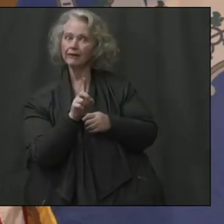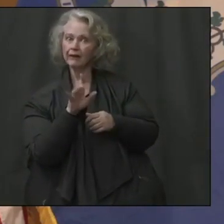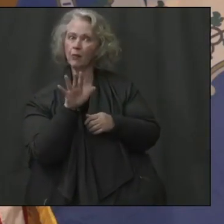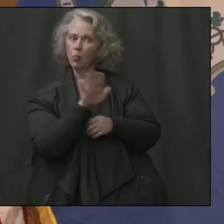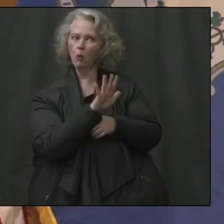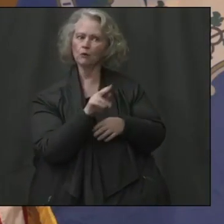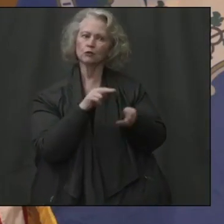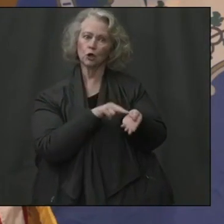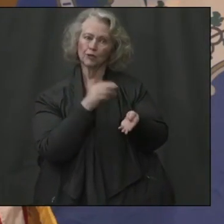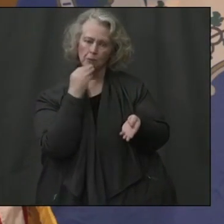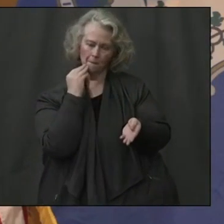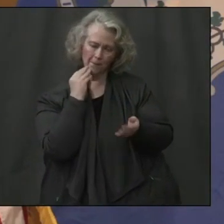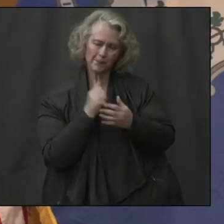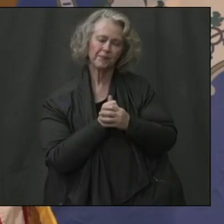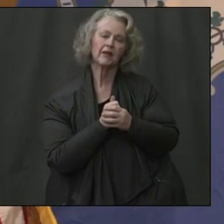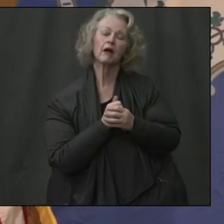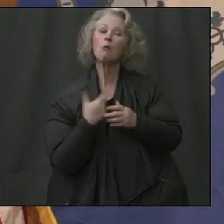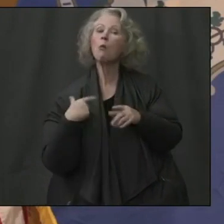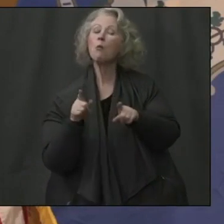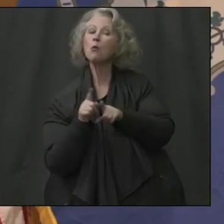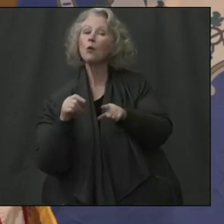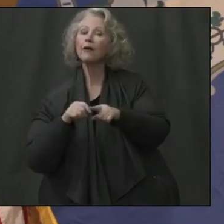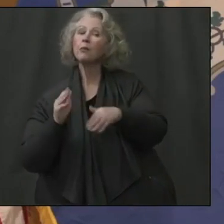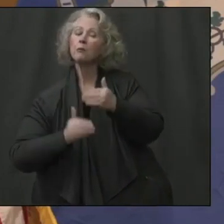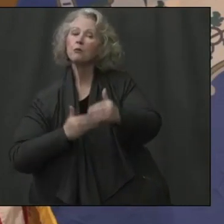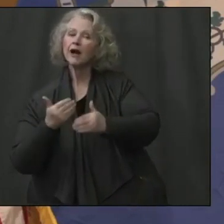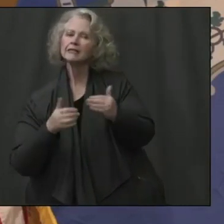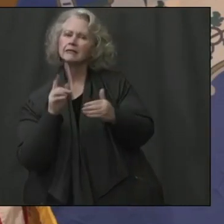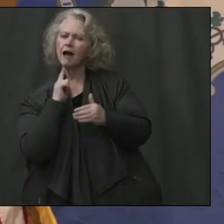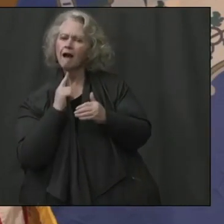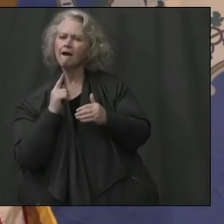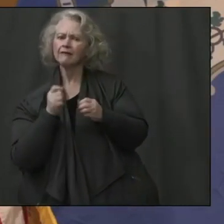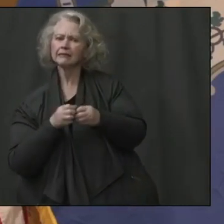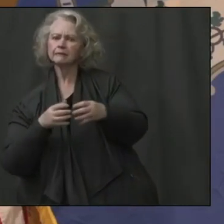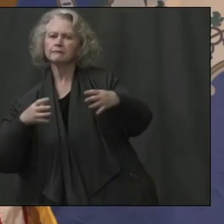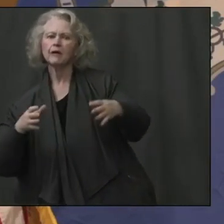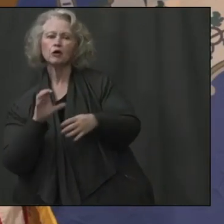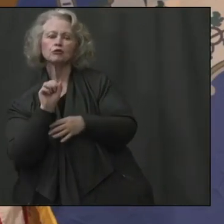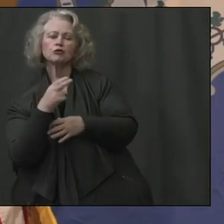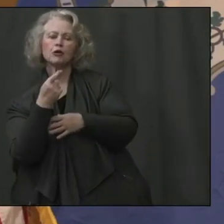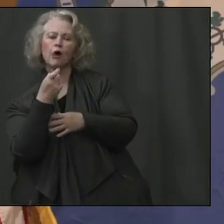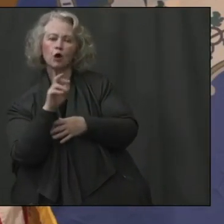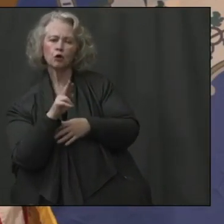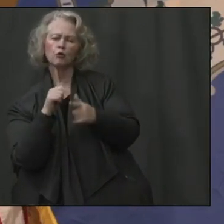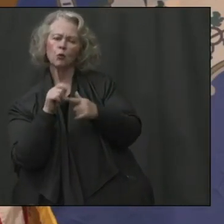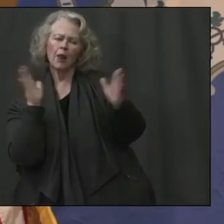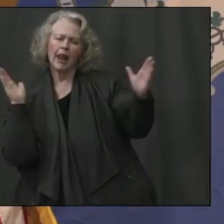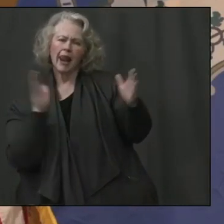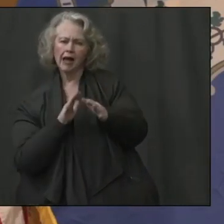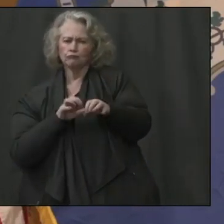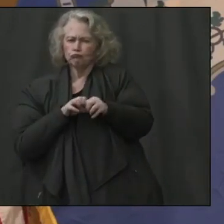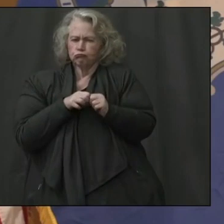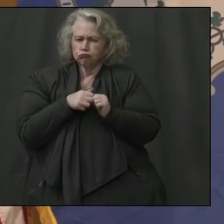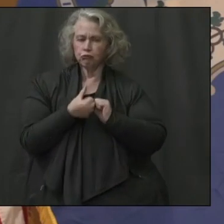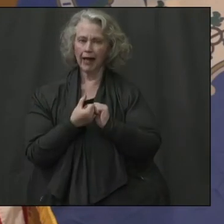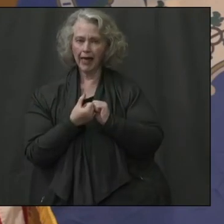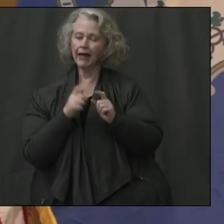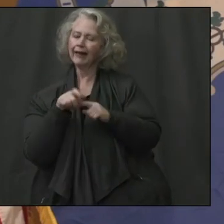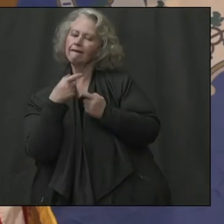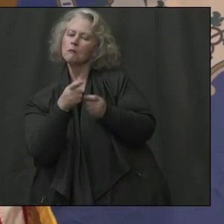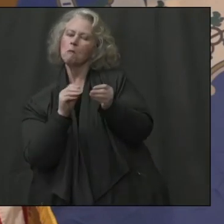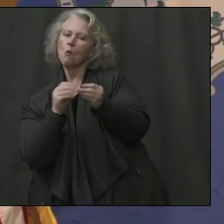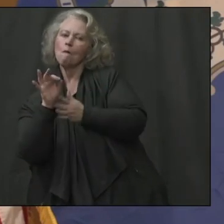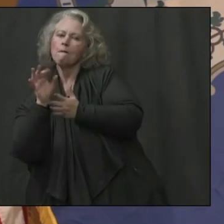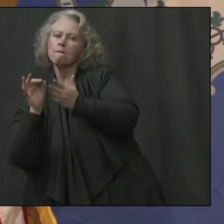We are in the process of, um, expanding shelter services and decongregating shelters and providing alternate, um,